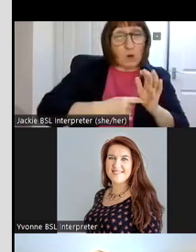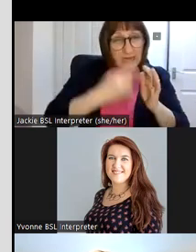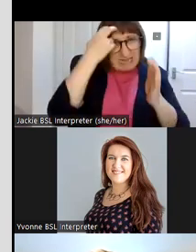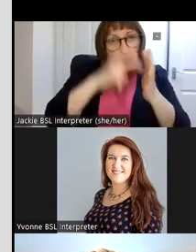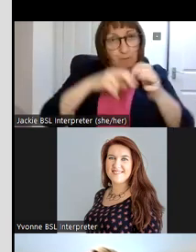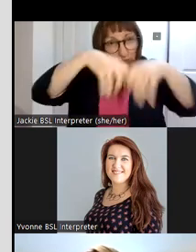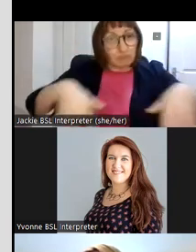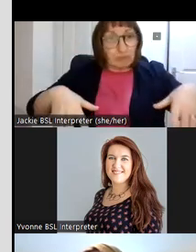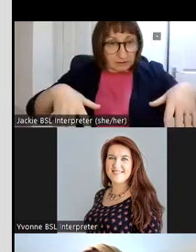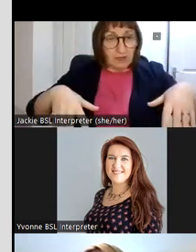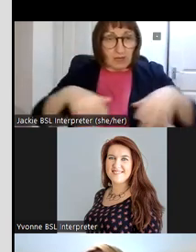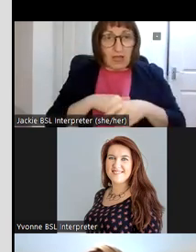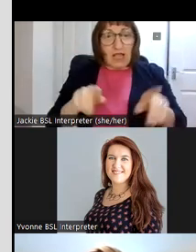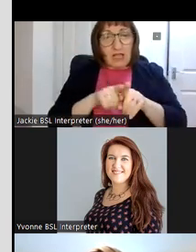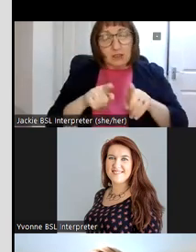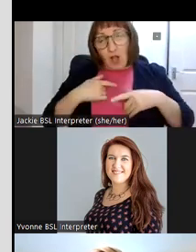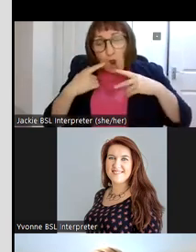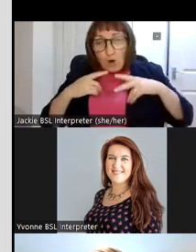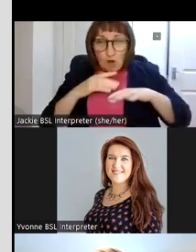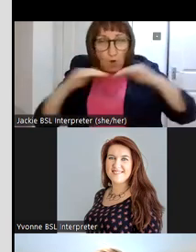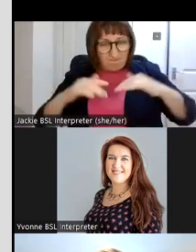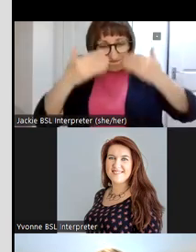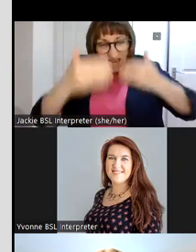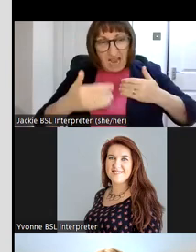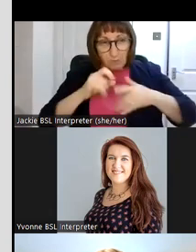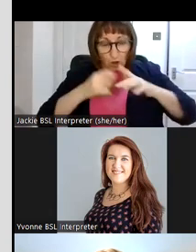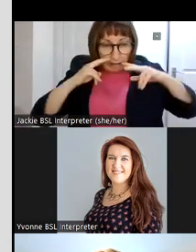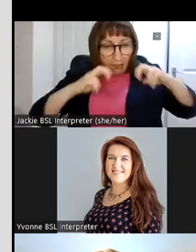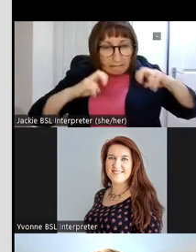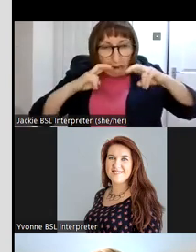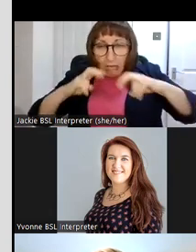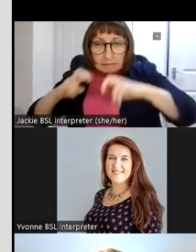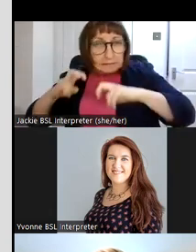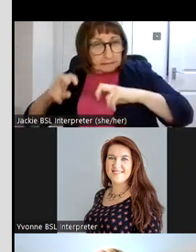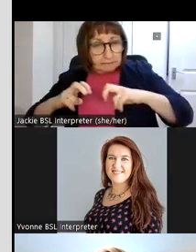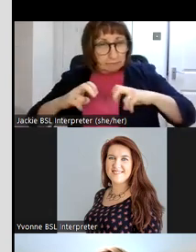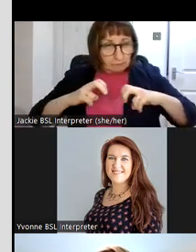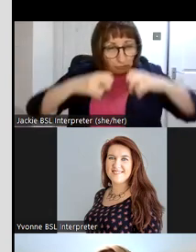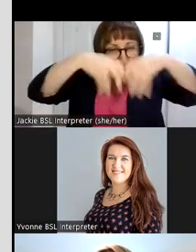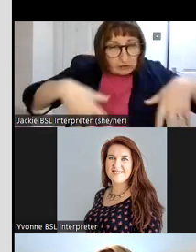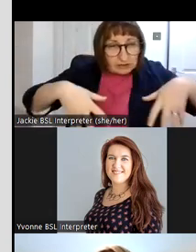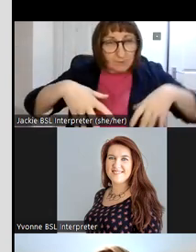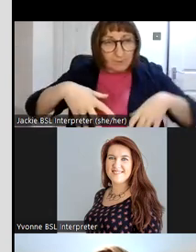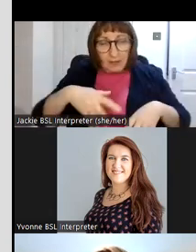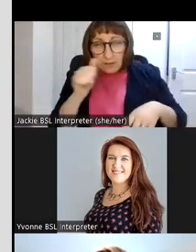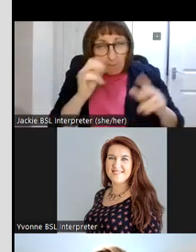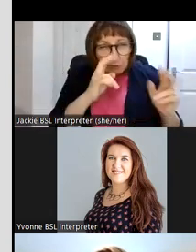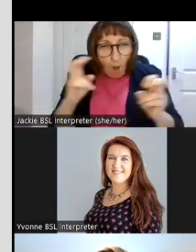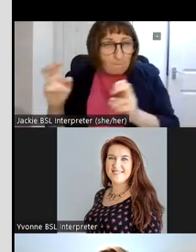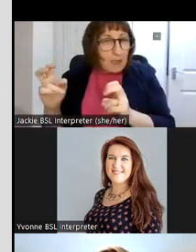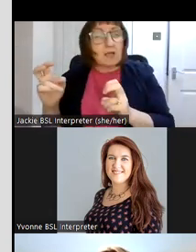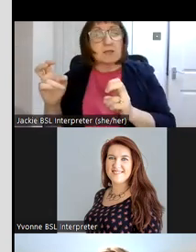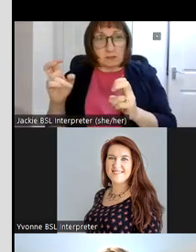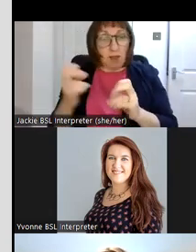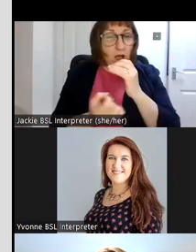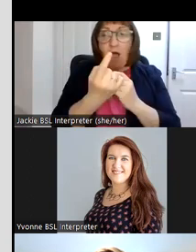now we've started into the analytical phase of this project um and some of the topics um that